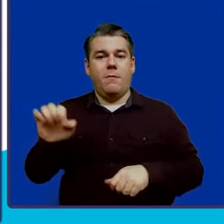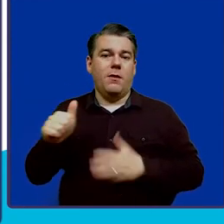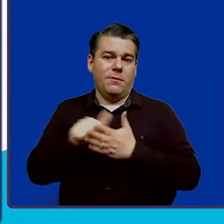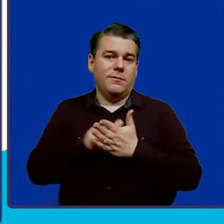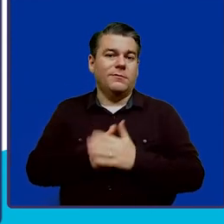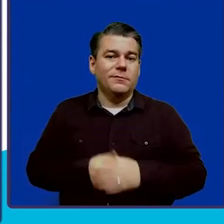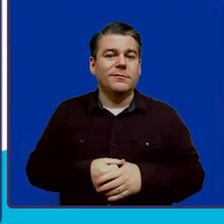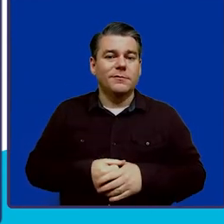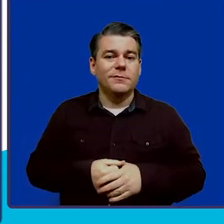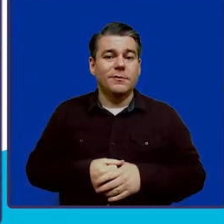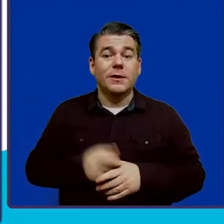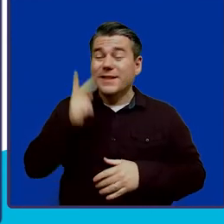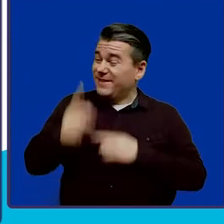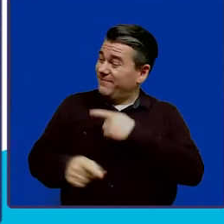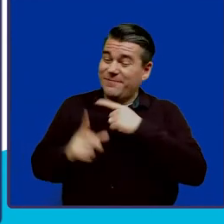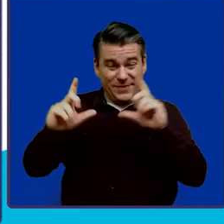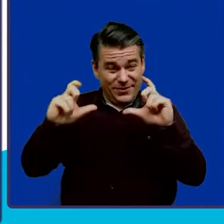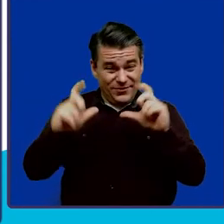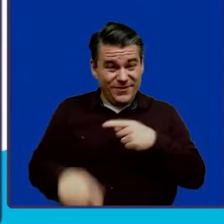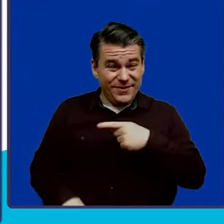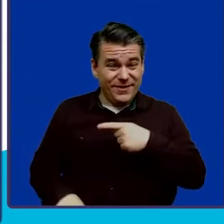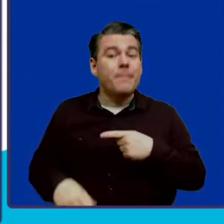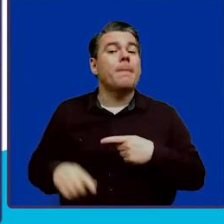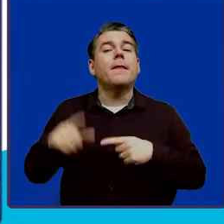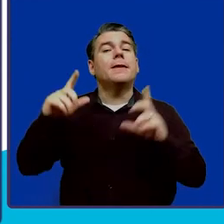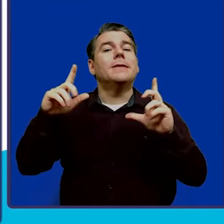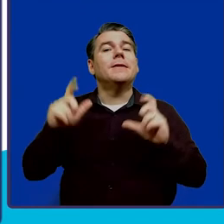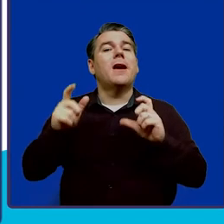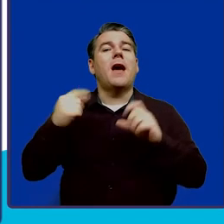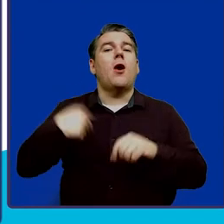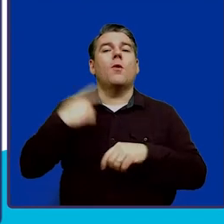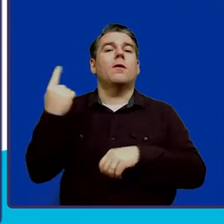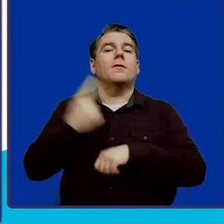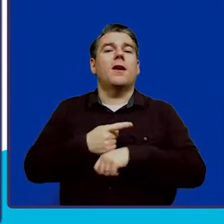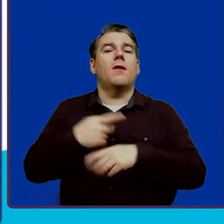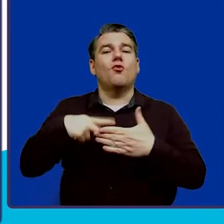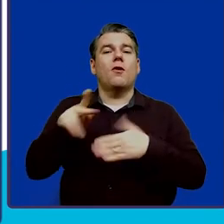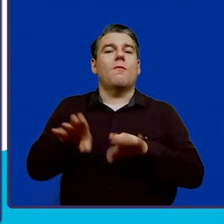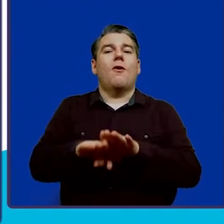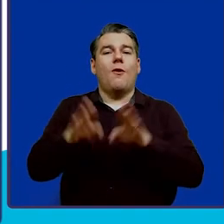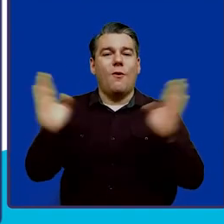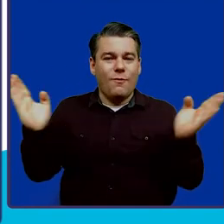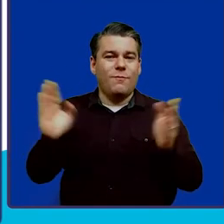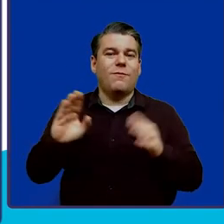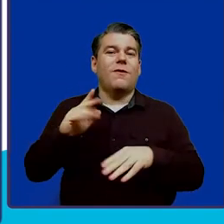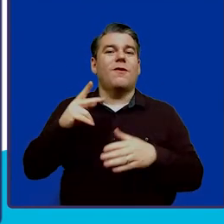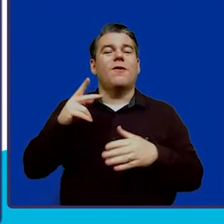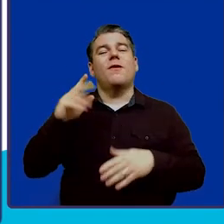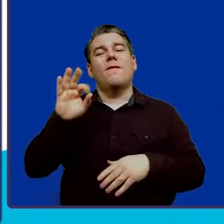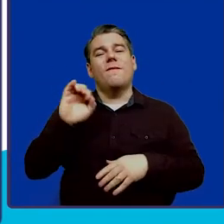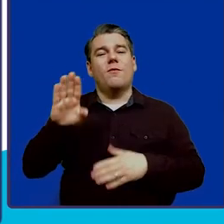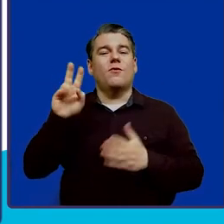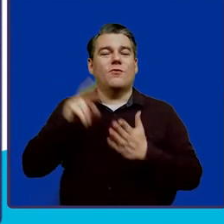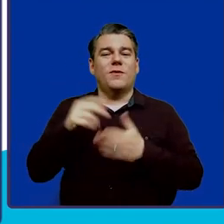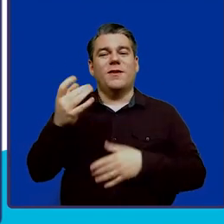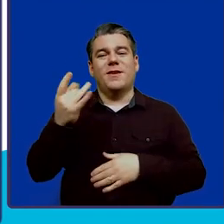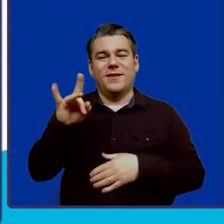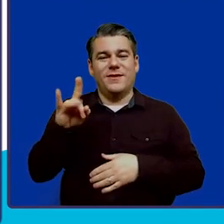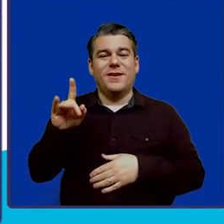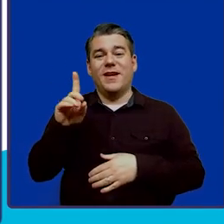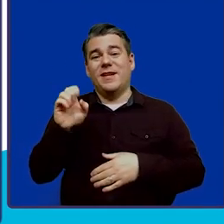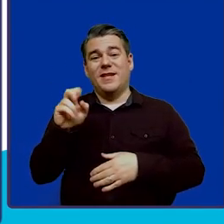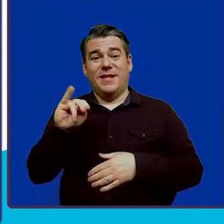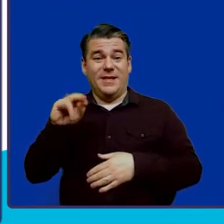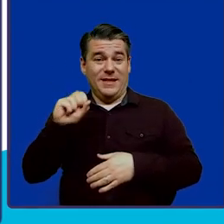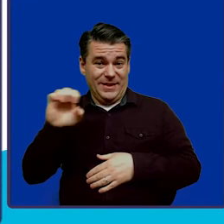The picture that you see here was taken the day that our program launched in February of 2018. Denise Campbell is helping